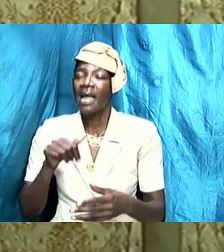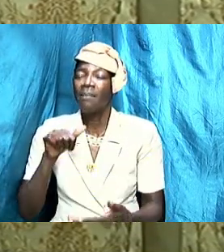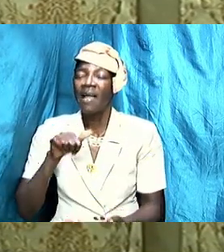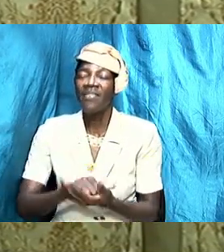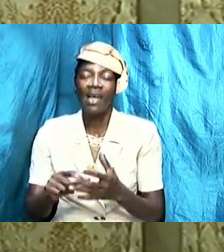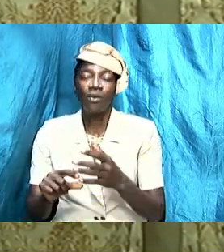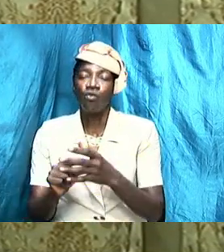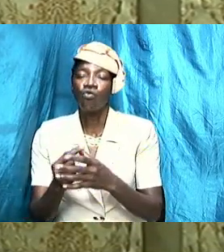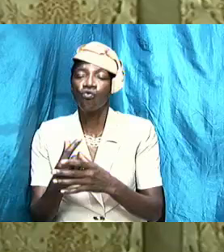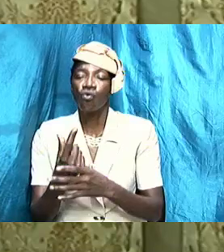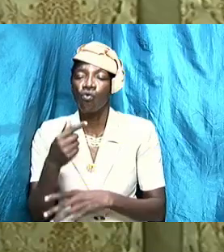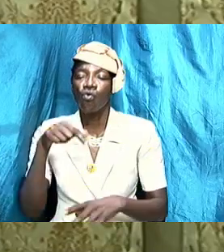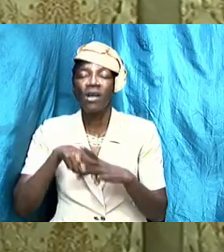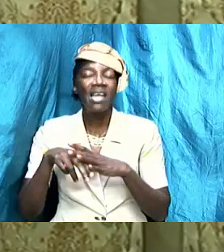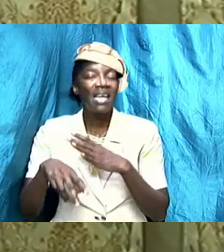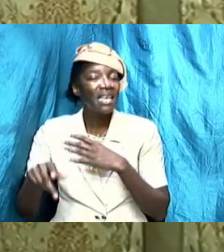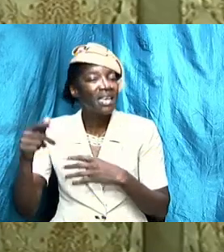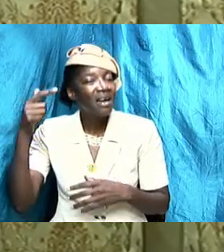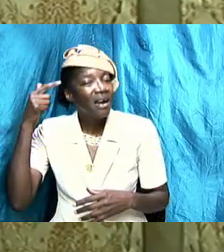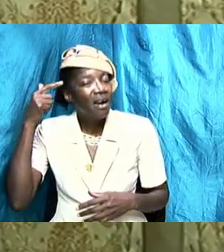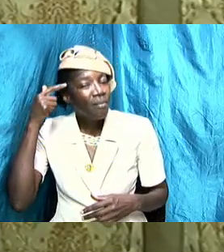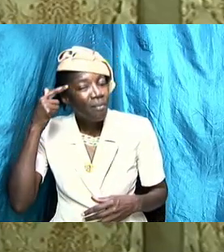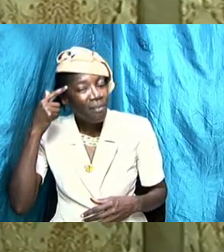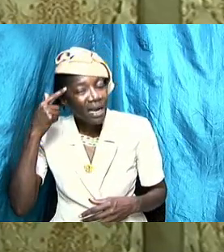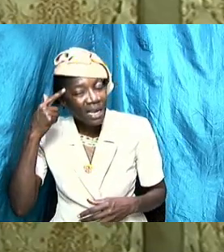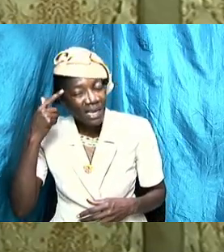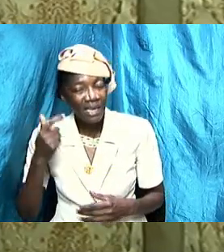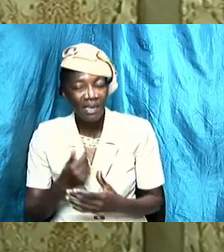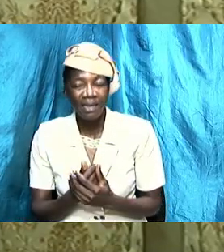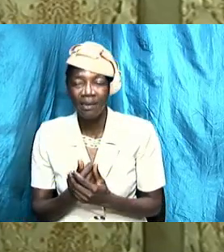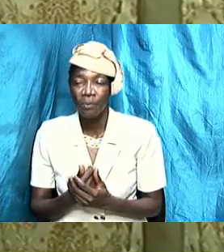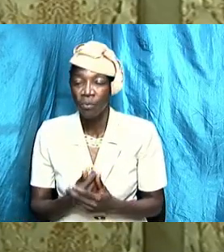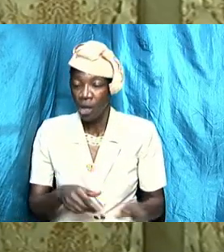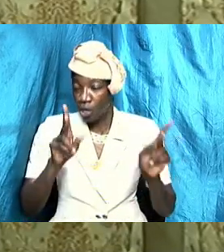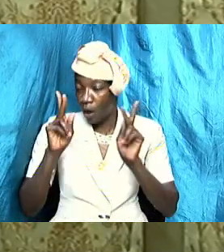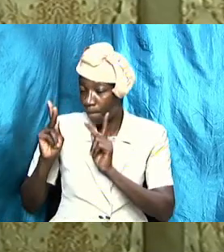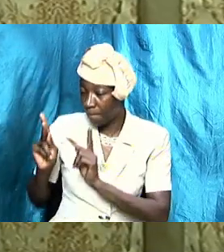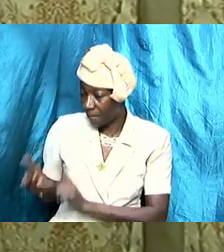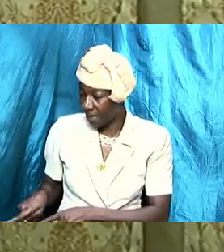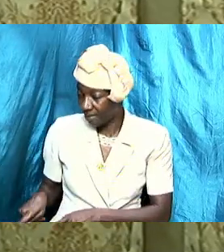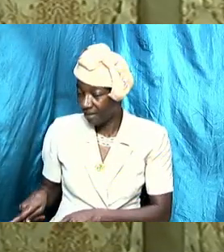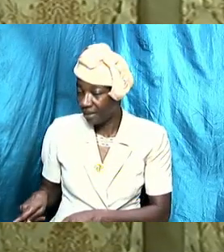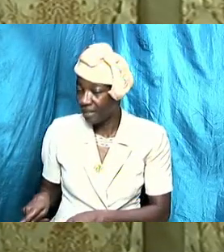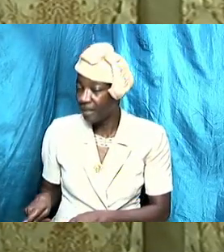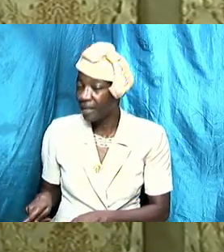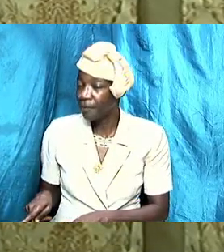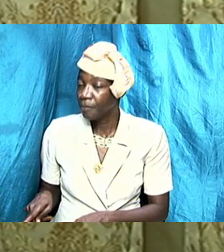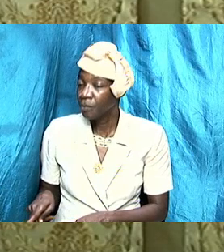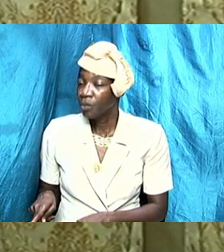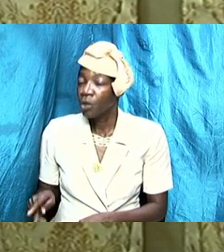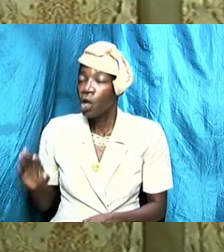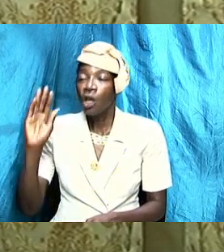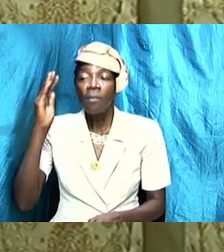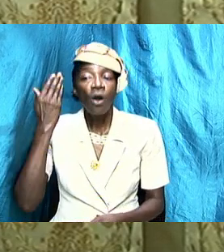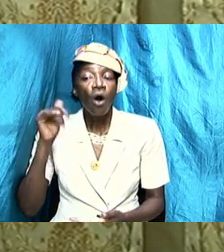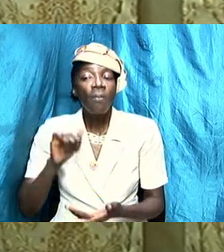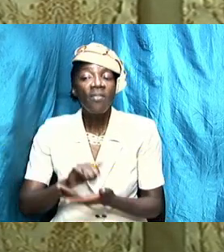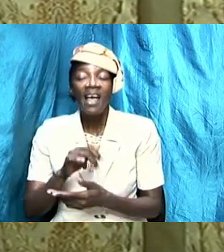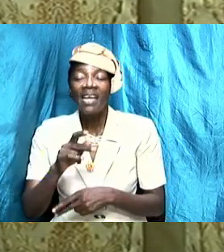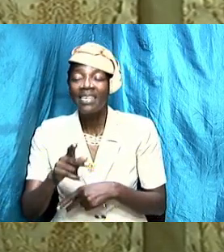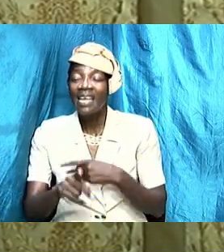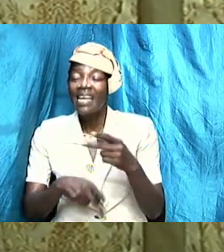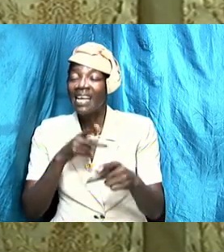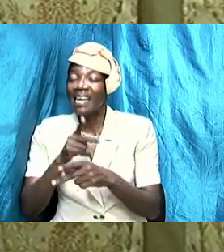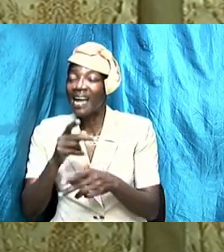psychology and develop within your personality and you are going to become that type of person